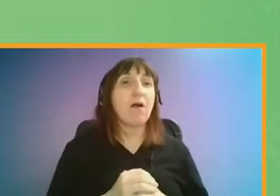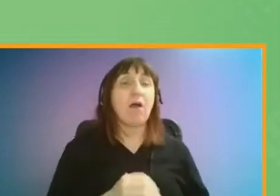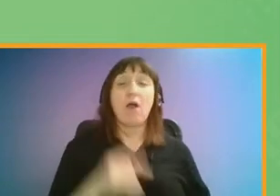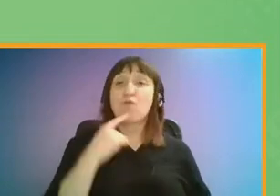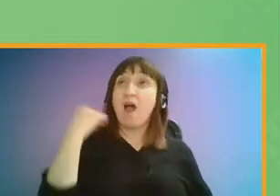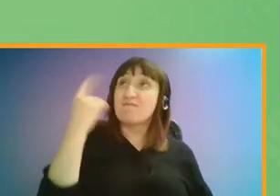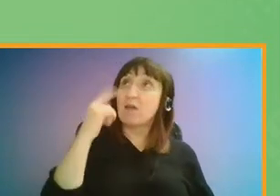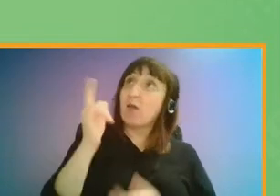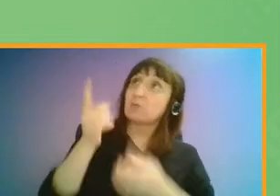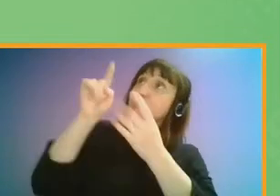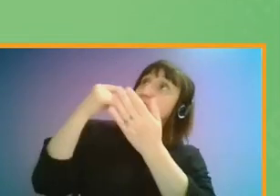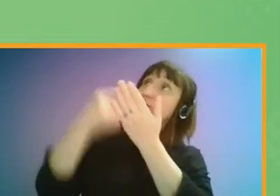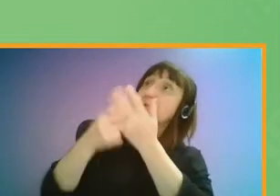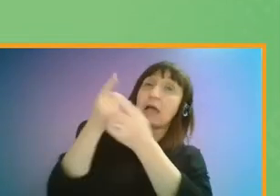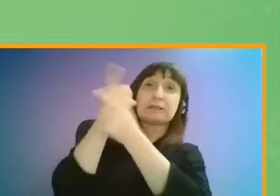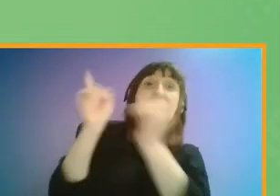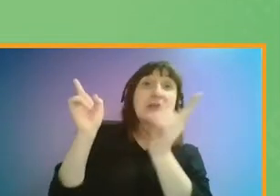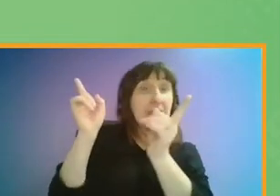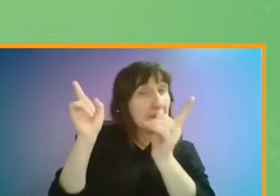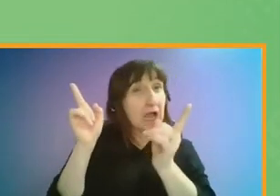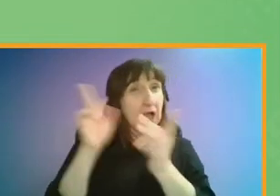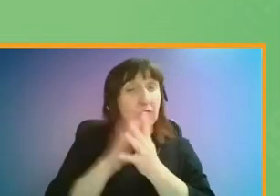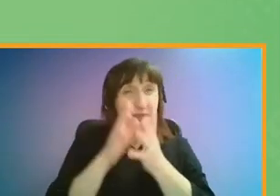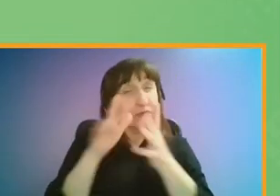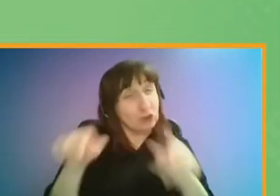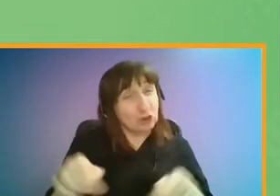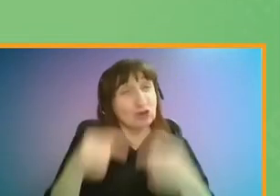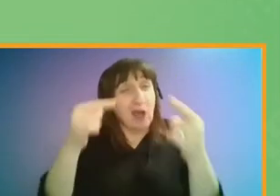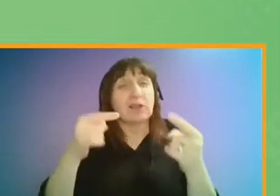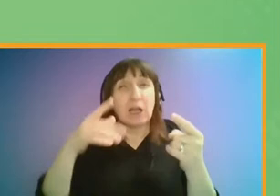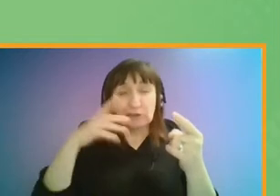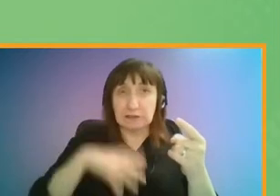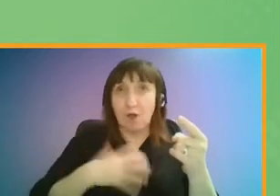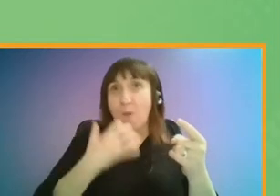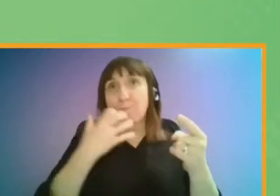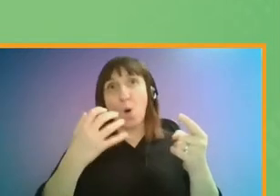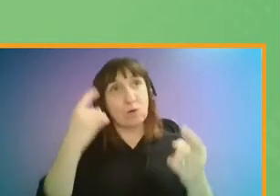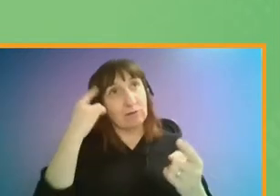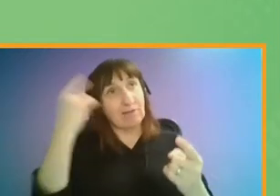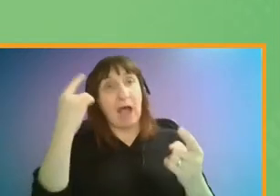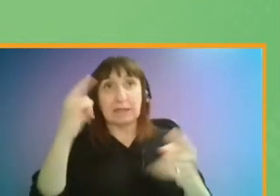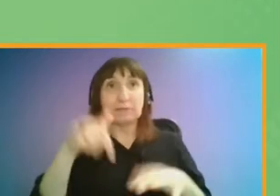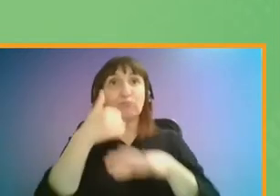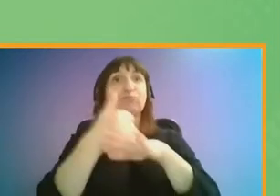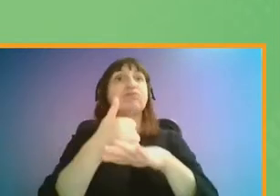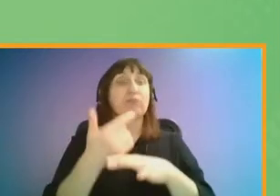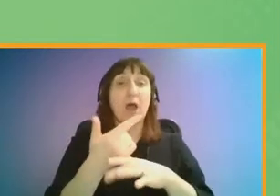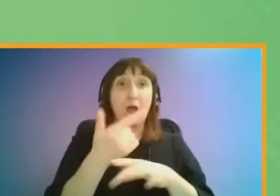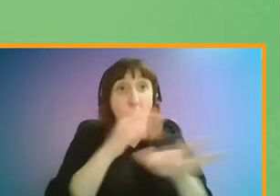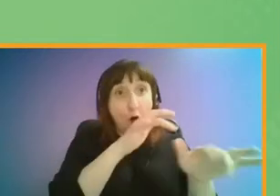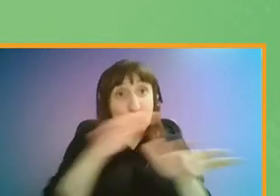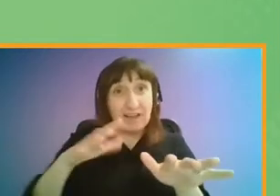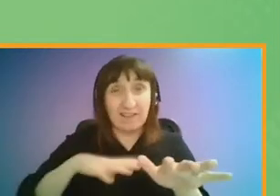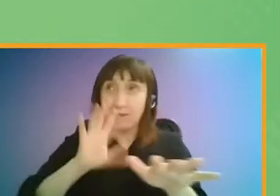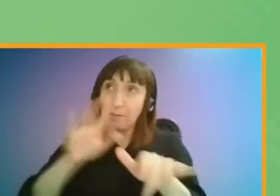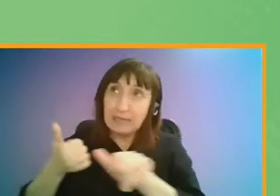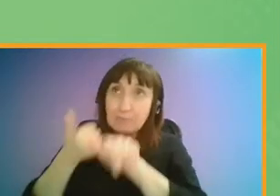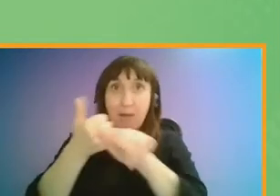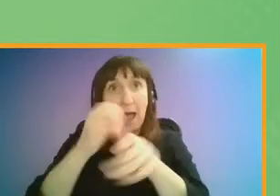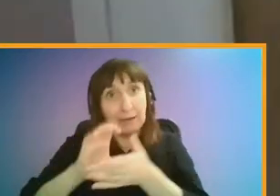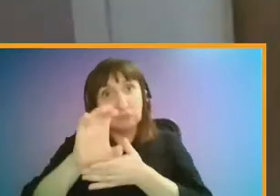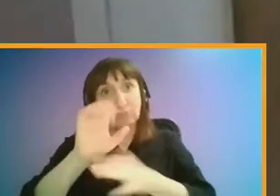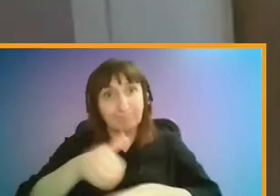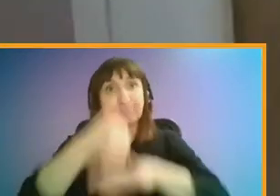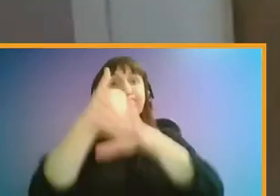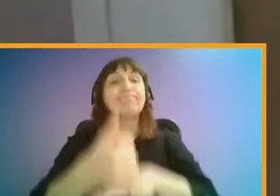decision makers decide to do, the scale of some of these challenges will require bold and innovative solutions, many of which exist but need backing to get off the ground.